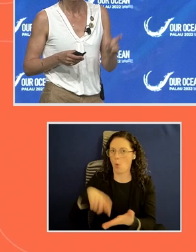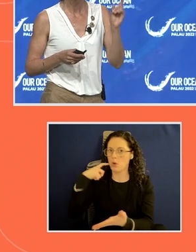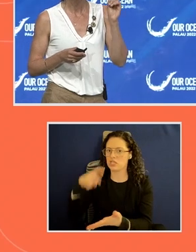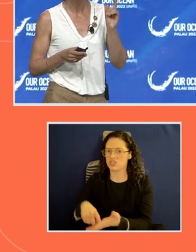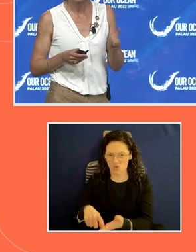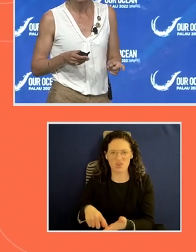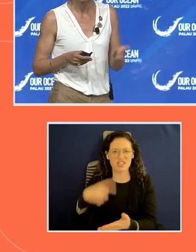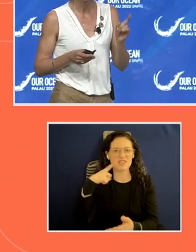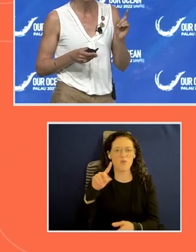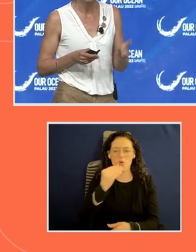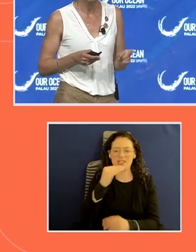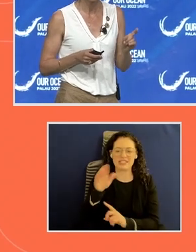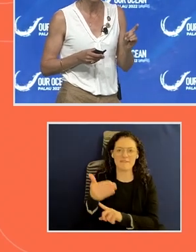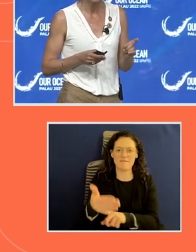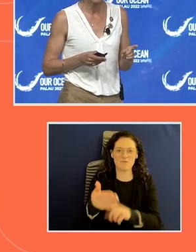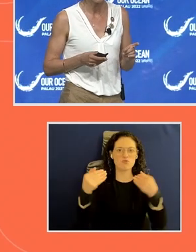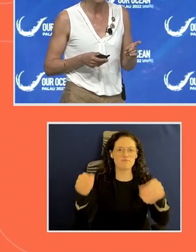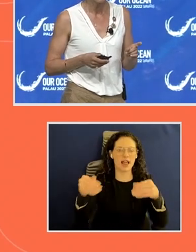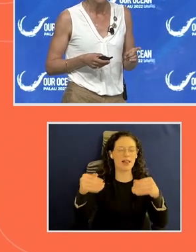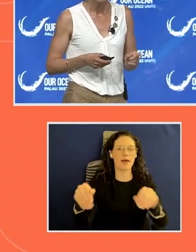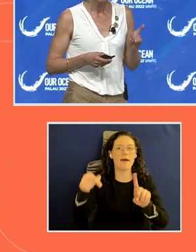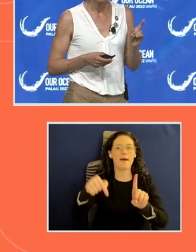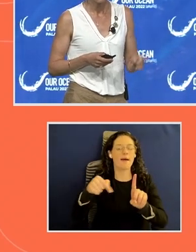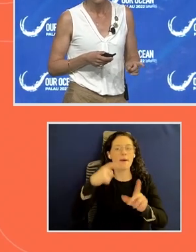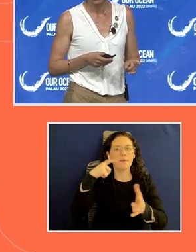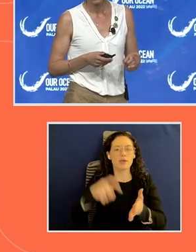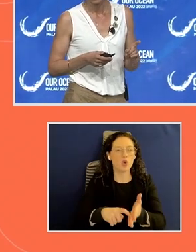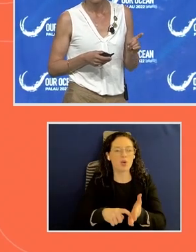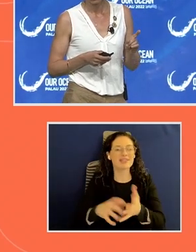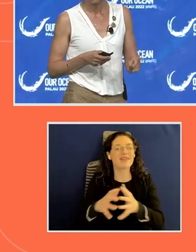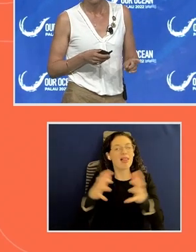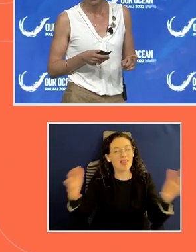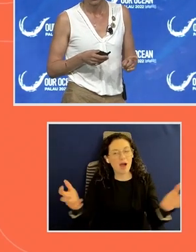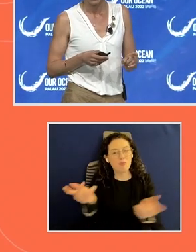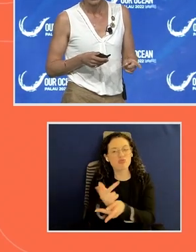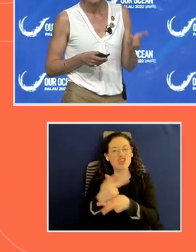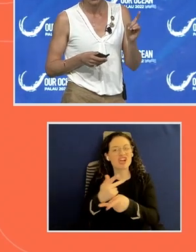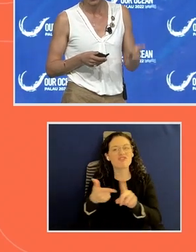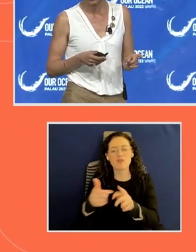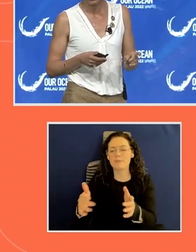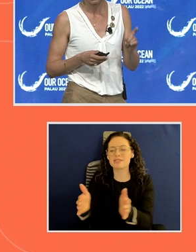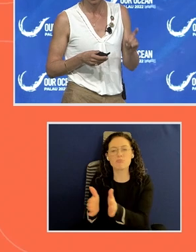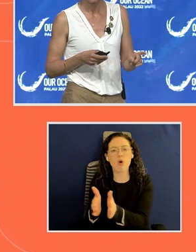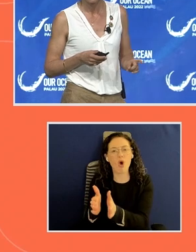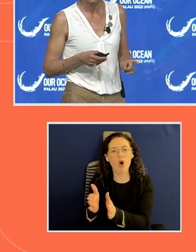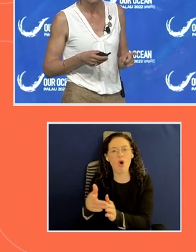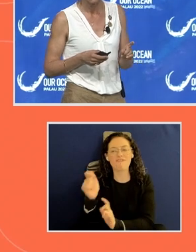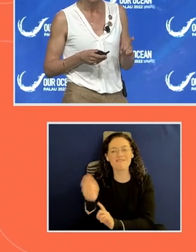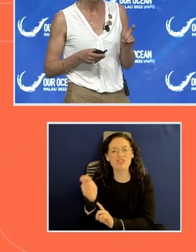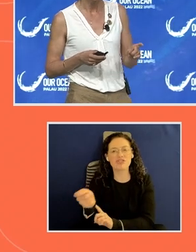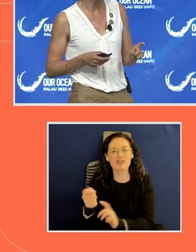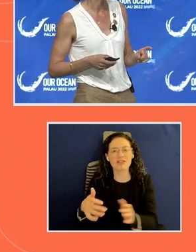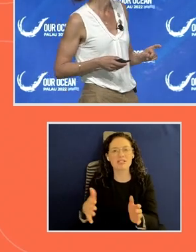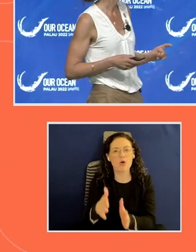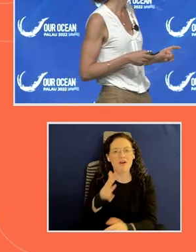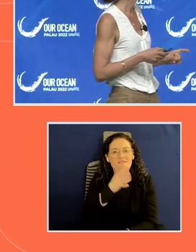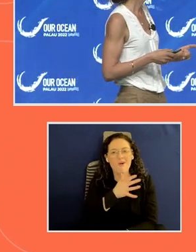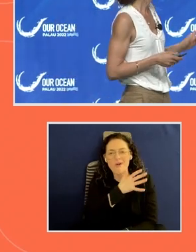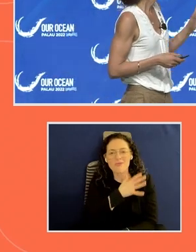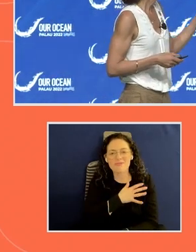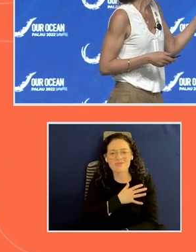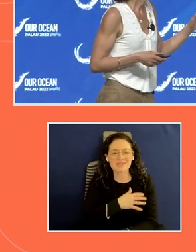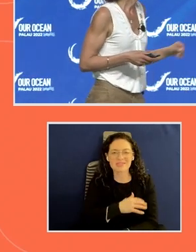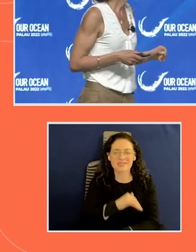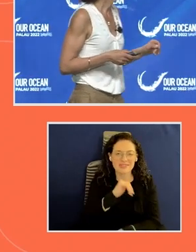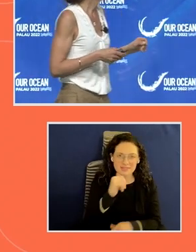groups where the vast majority of production is from small-scale fisheries and farmers, not industrialized or developed countries.